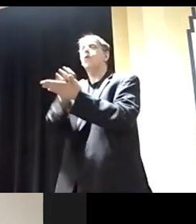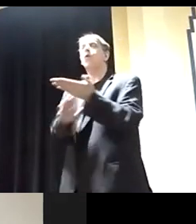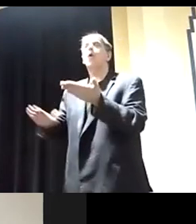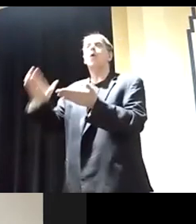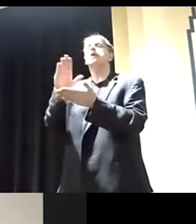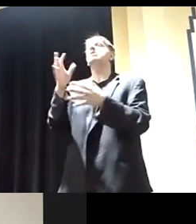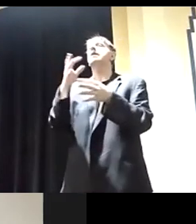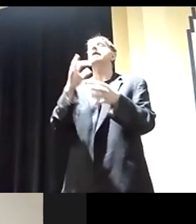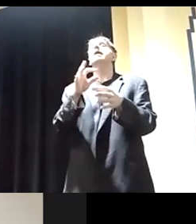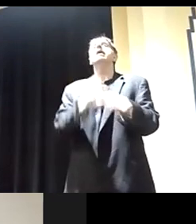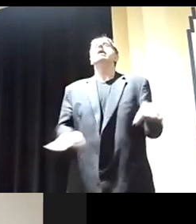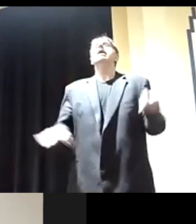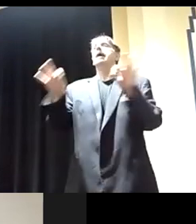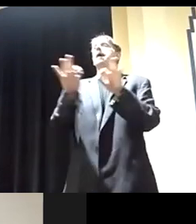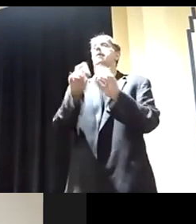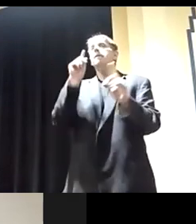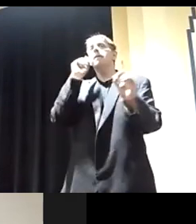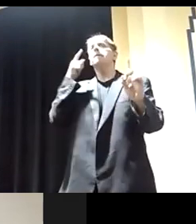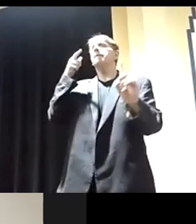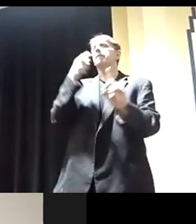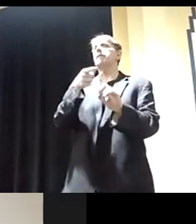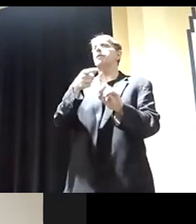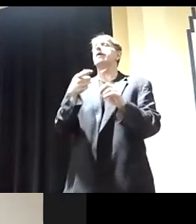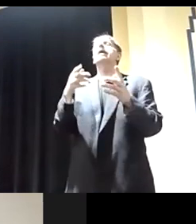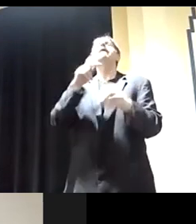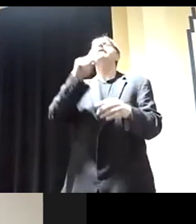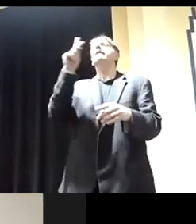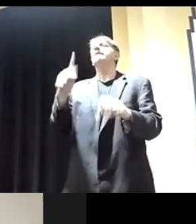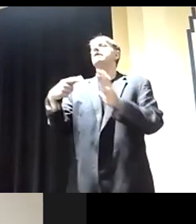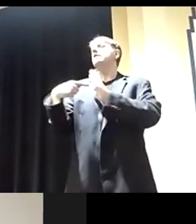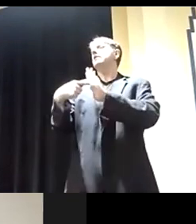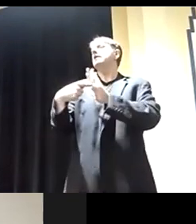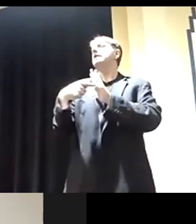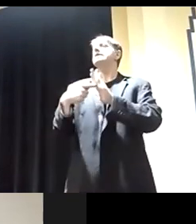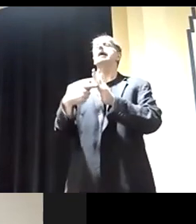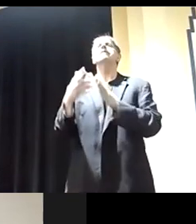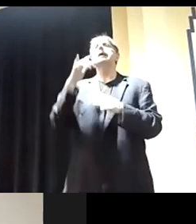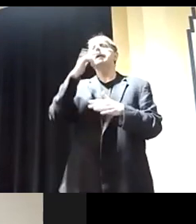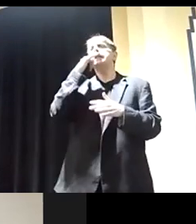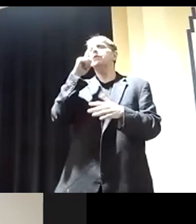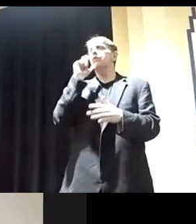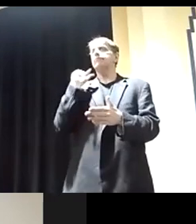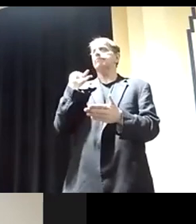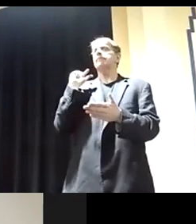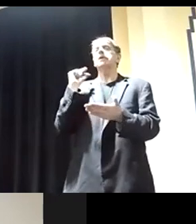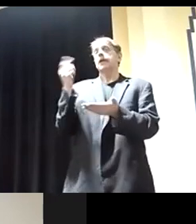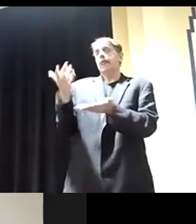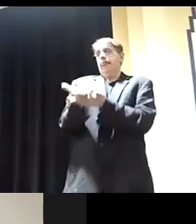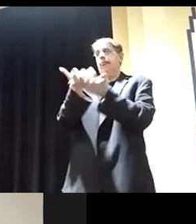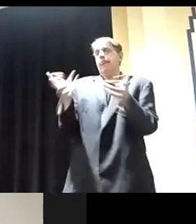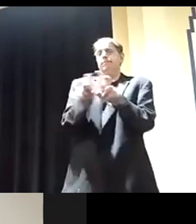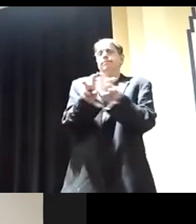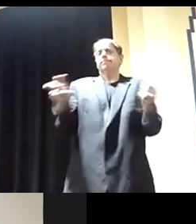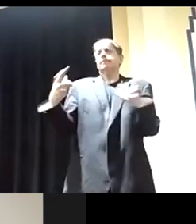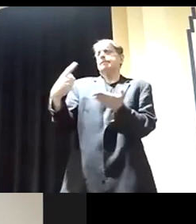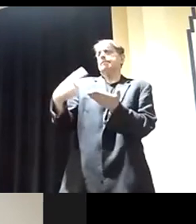bringing people to the table. In Philadelphia, for example, they had some kid right out of Drexel talking about distributing of